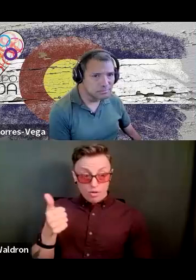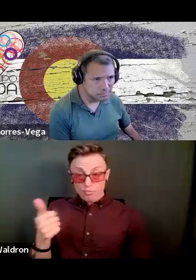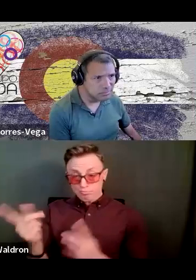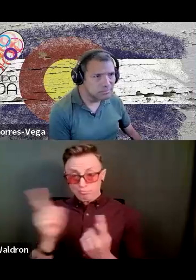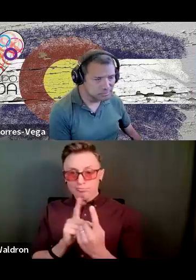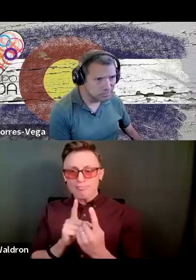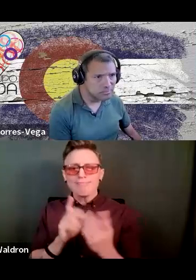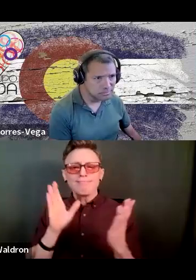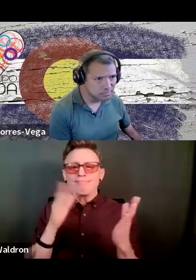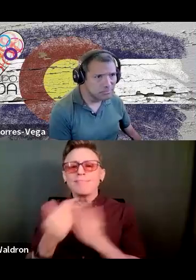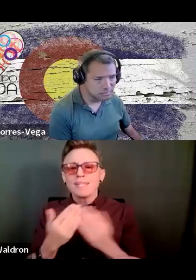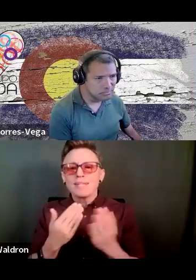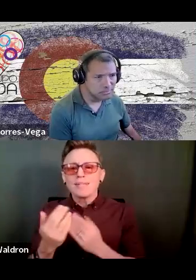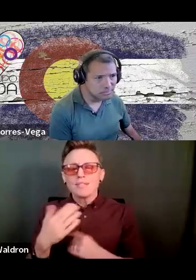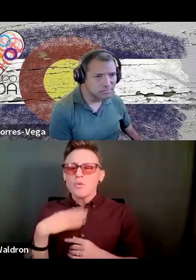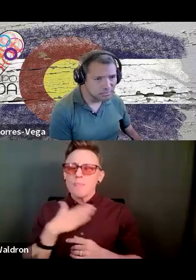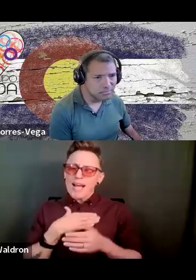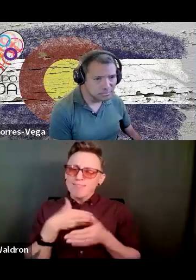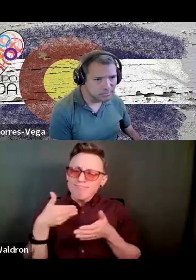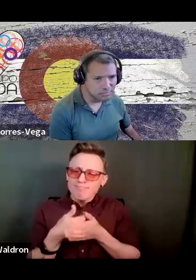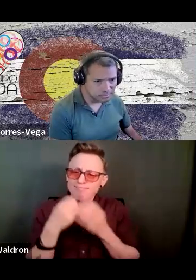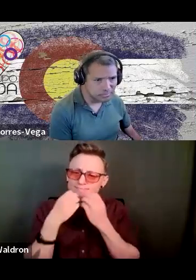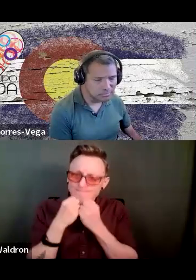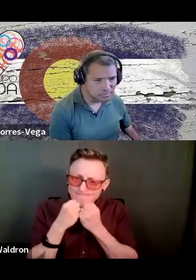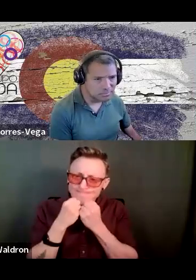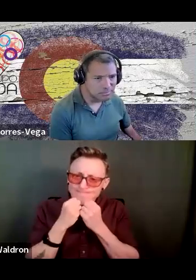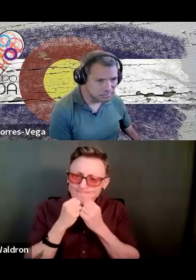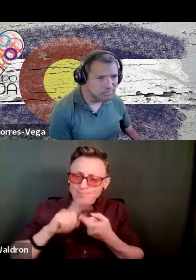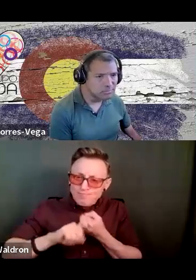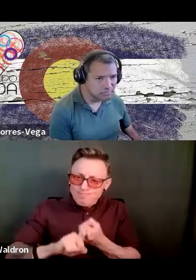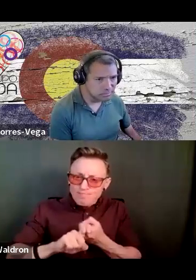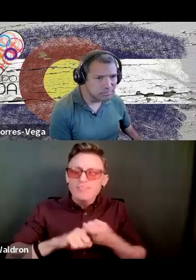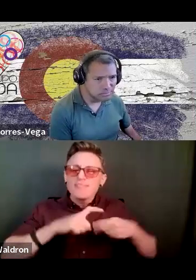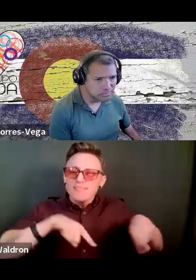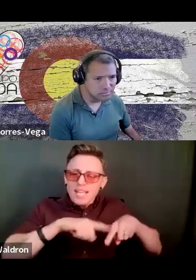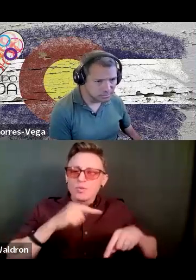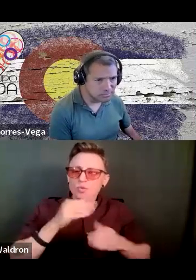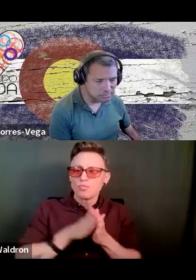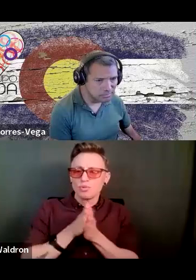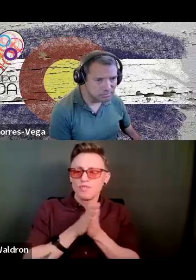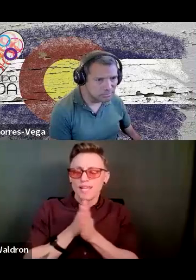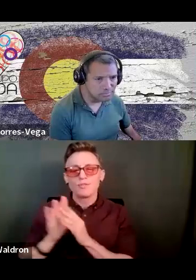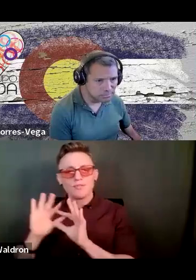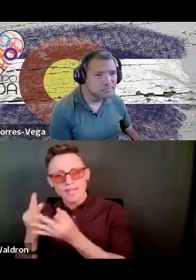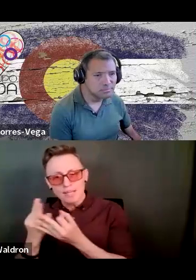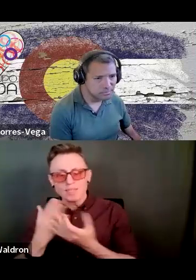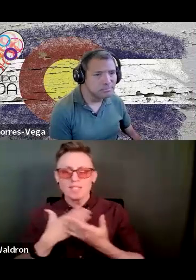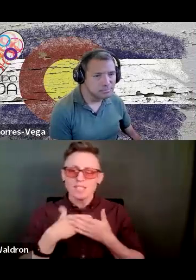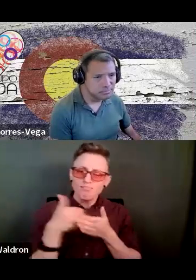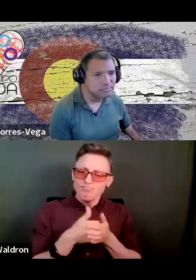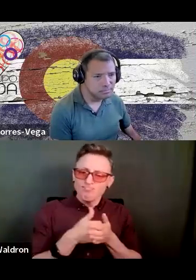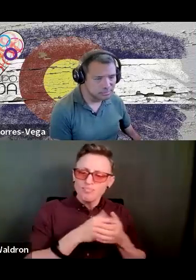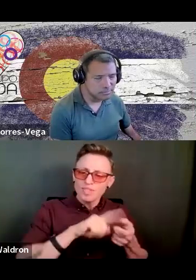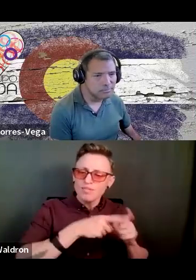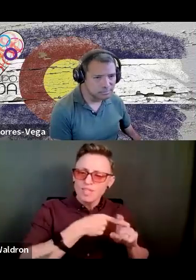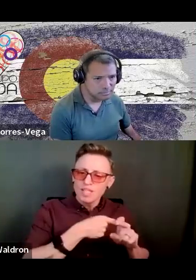my close friends, those motivate me. So mi familia and my close friends motivate me. And also